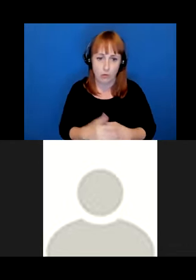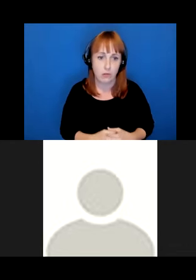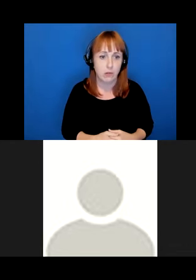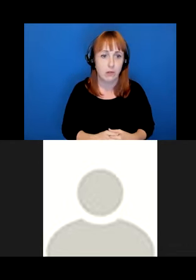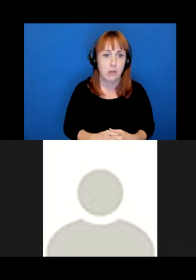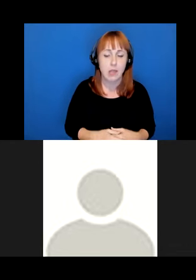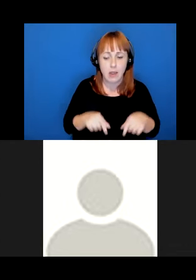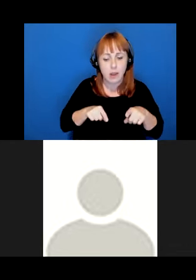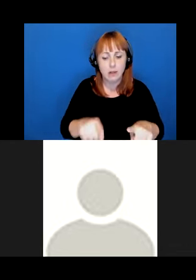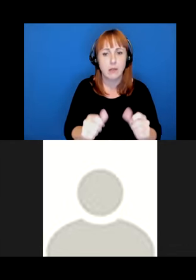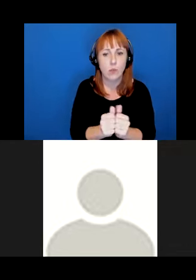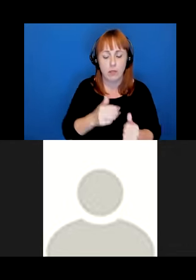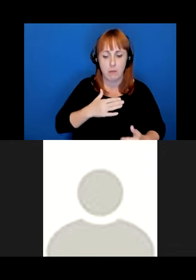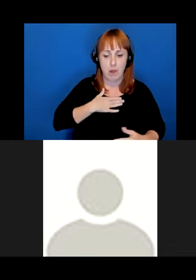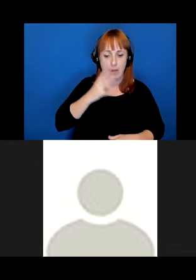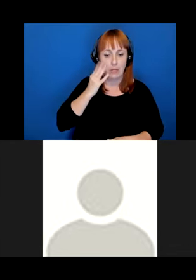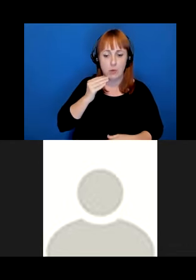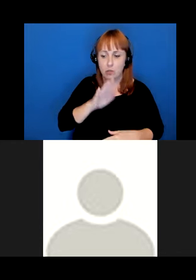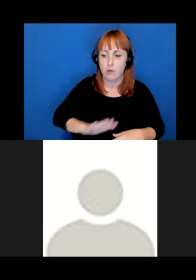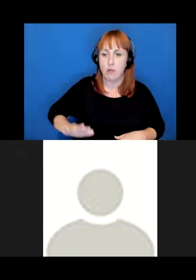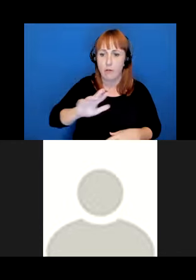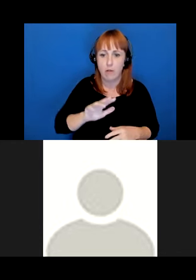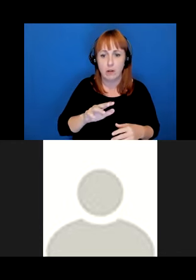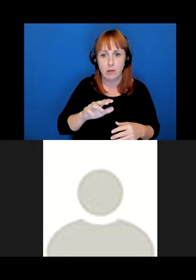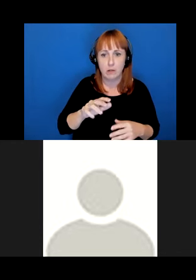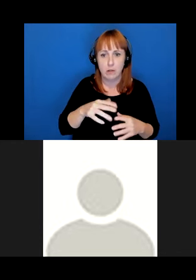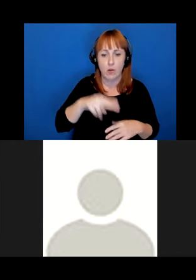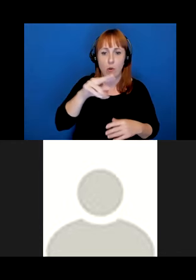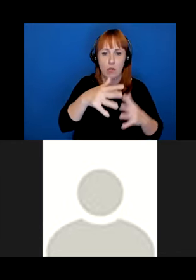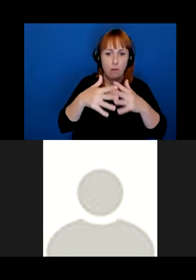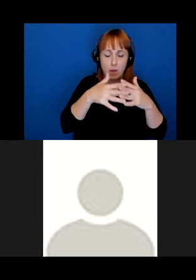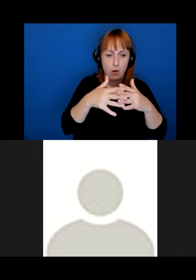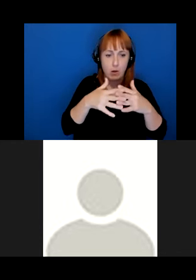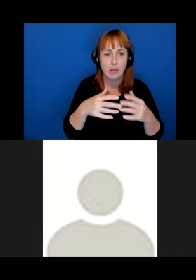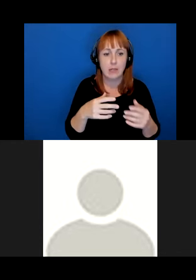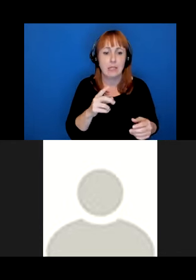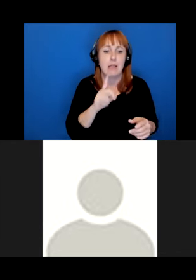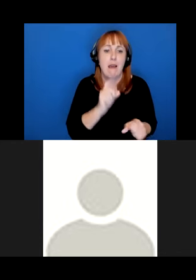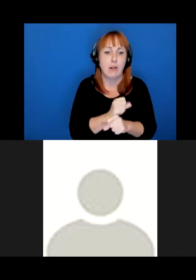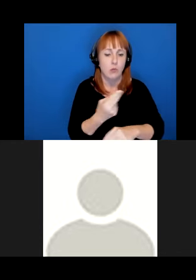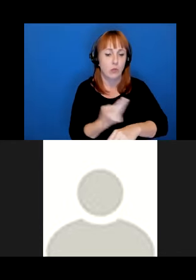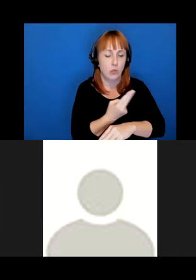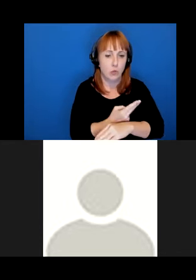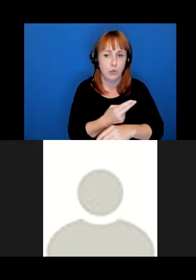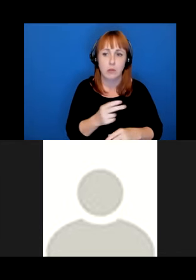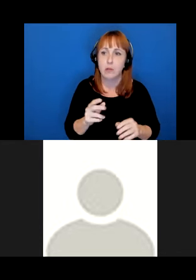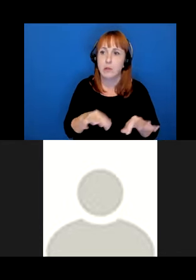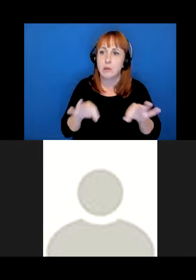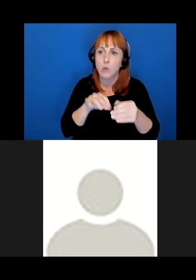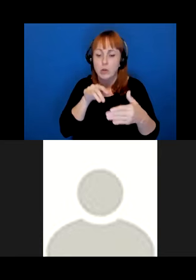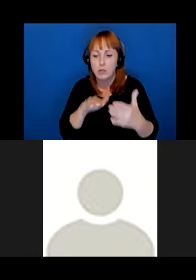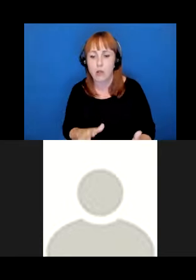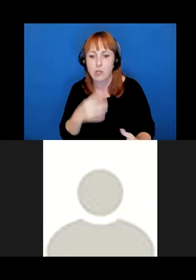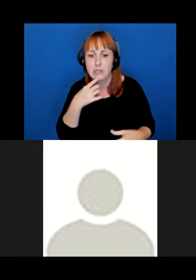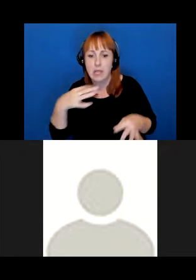experiences across Native North America is a focus on actual use. What critical scholars of language education often describe as